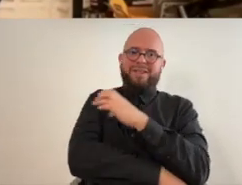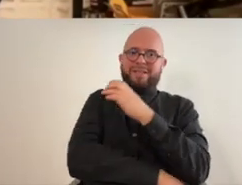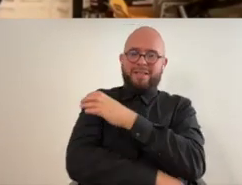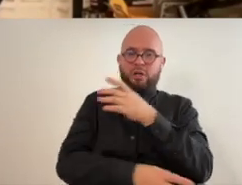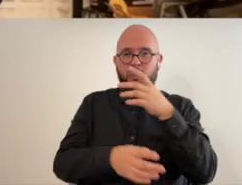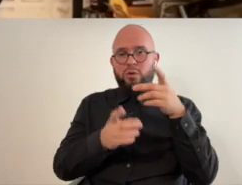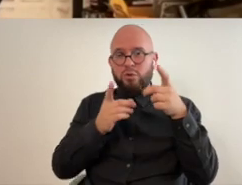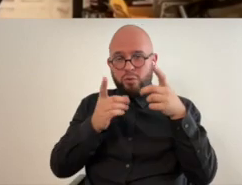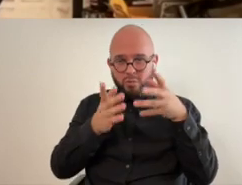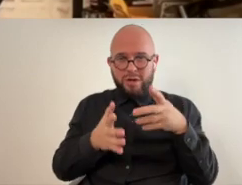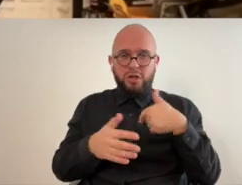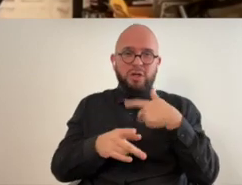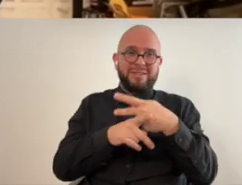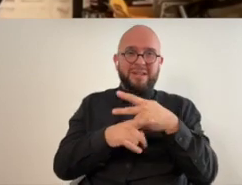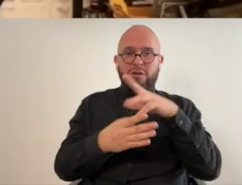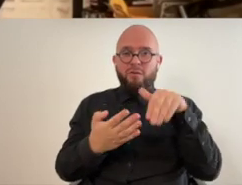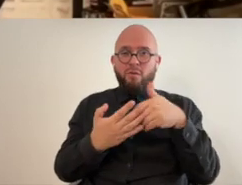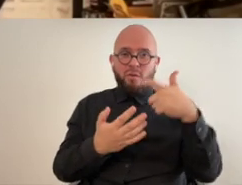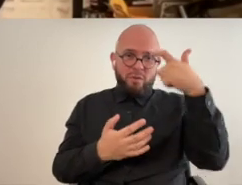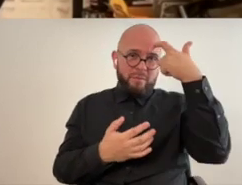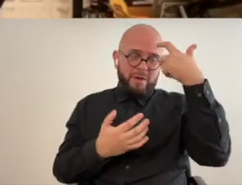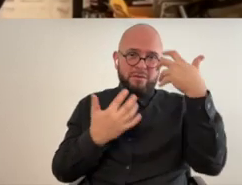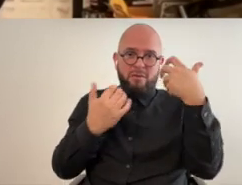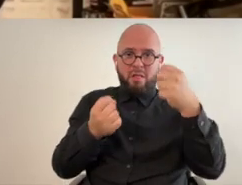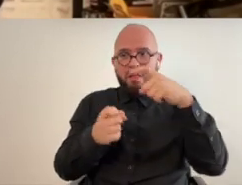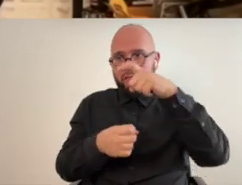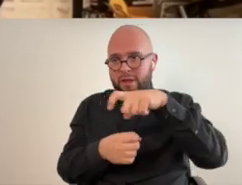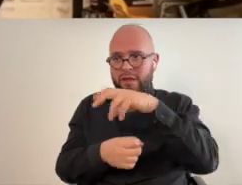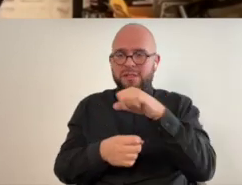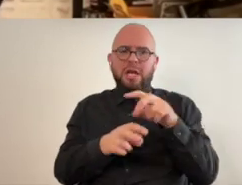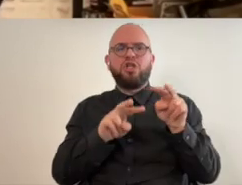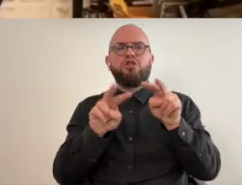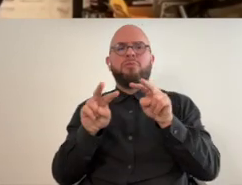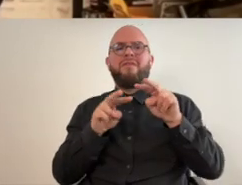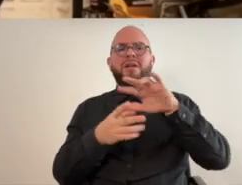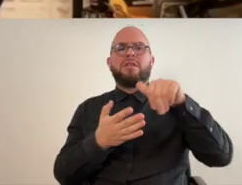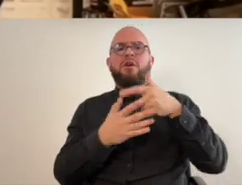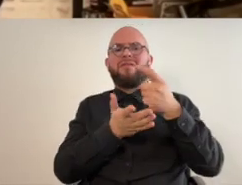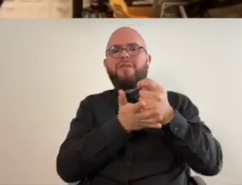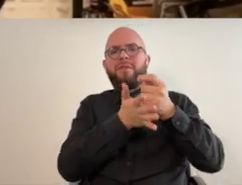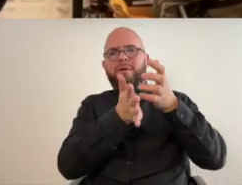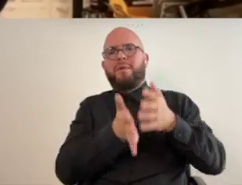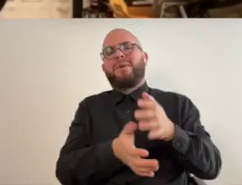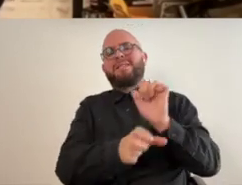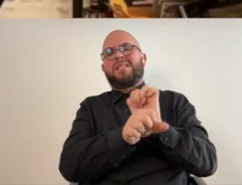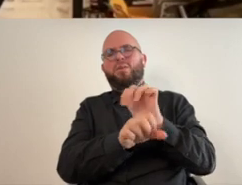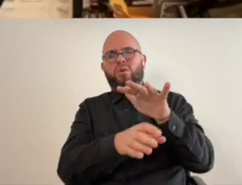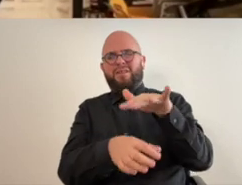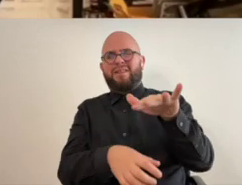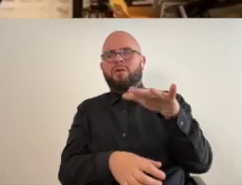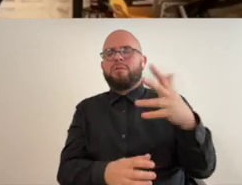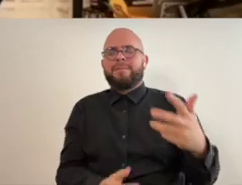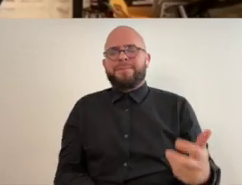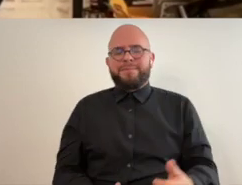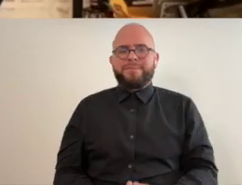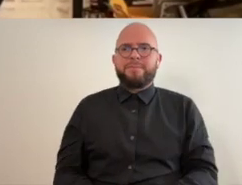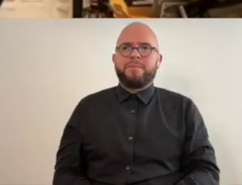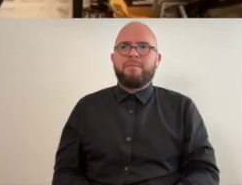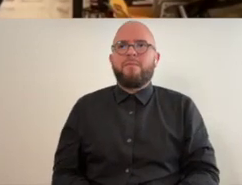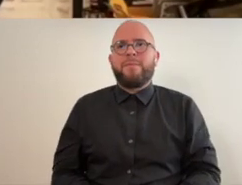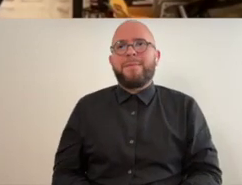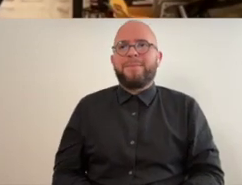and i was the clinical director taking care of all the mental health needs and and uh supervising all the therapists that work there